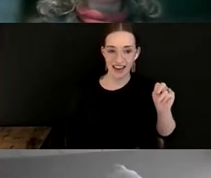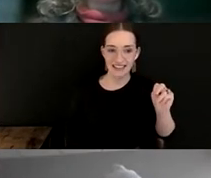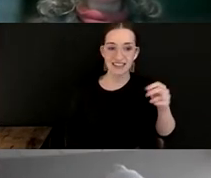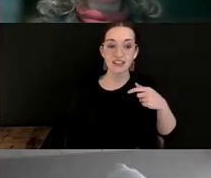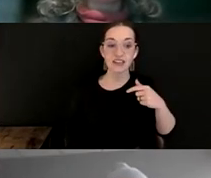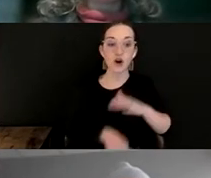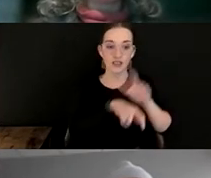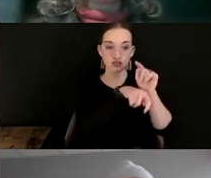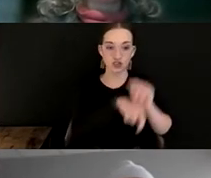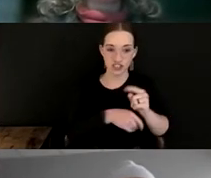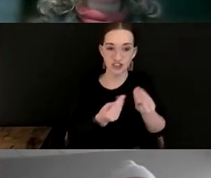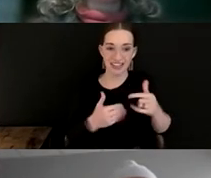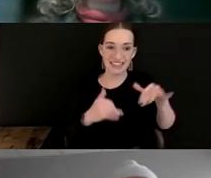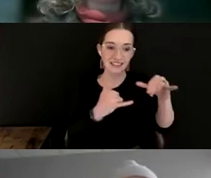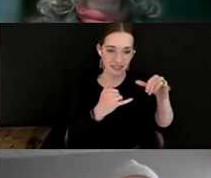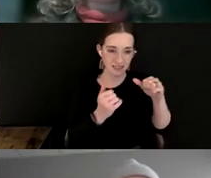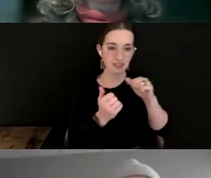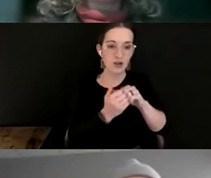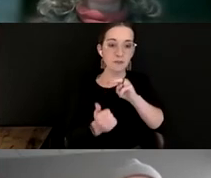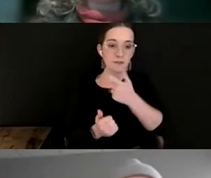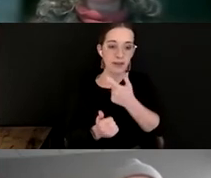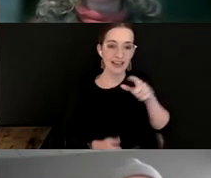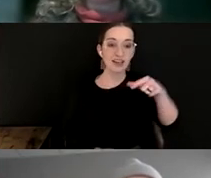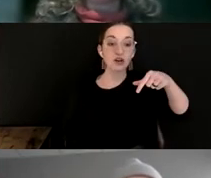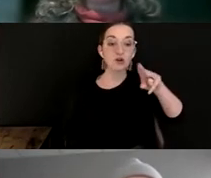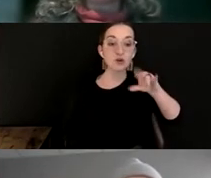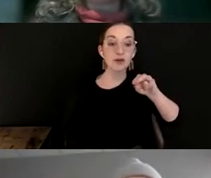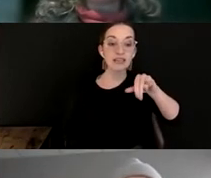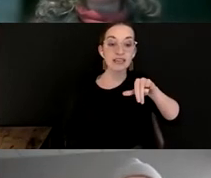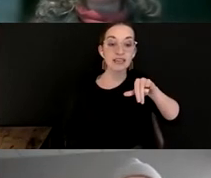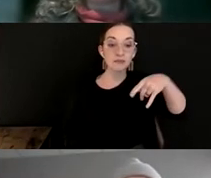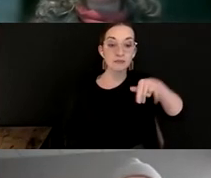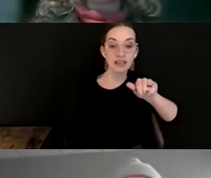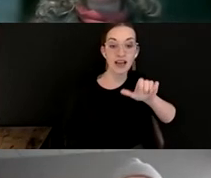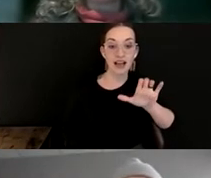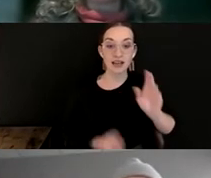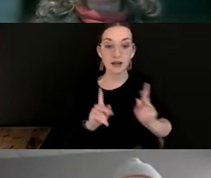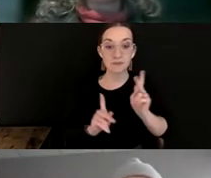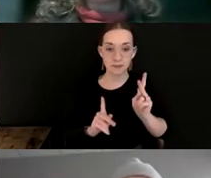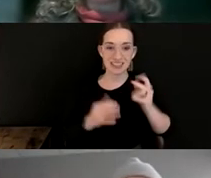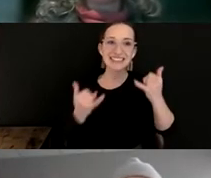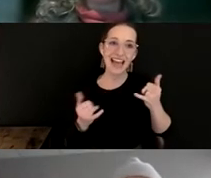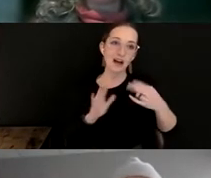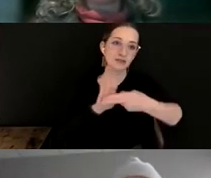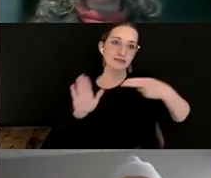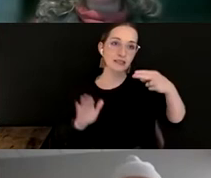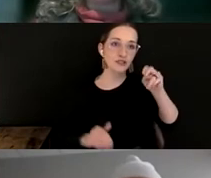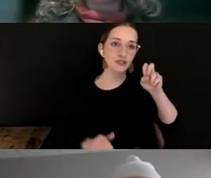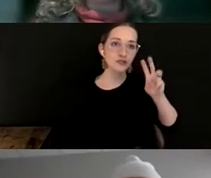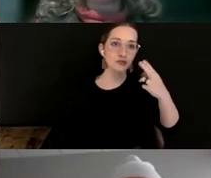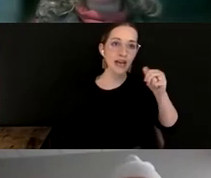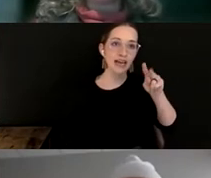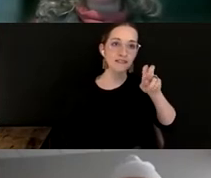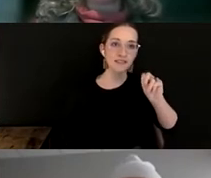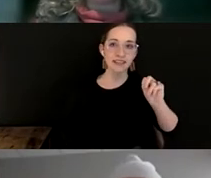with Meg of the Quinnipiac people. Now it's known as New Haven. And I am a white woman. I have blonde